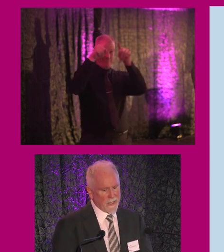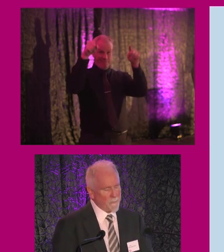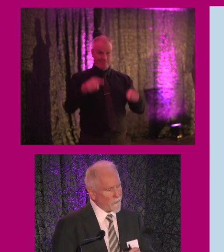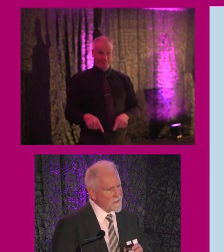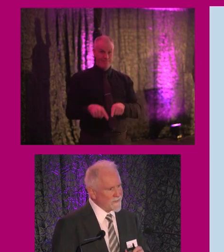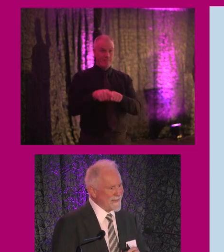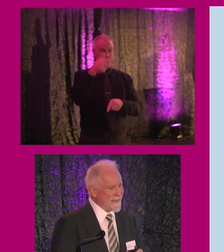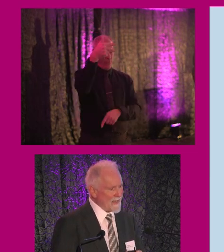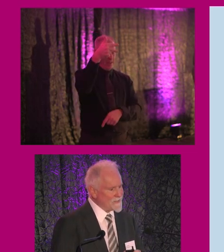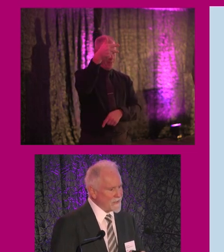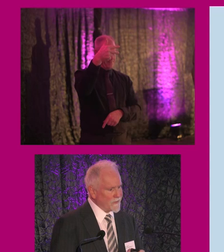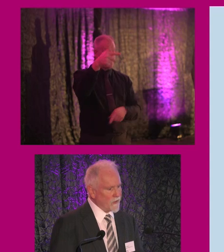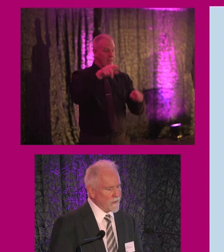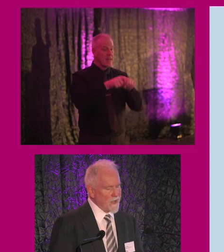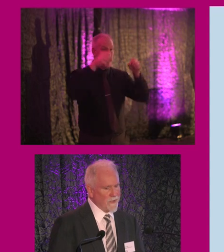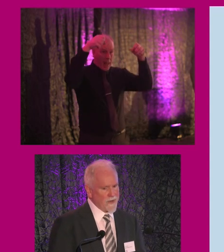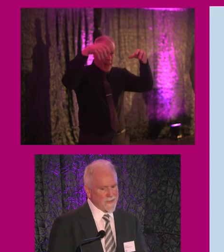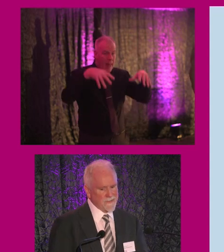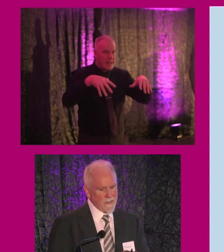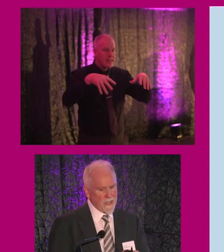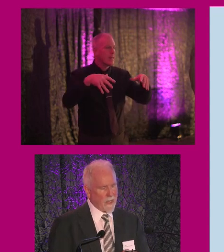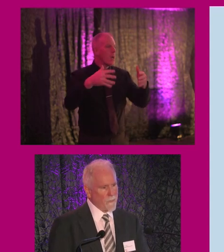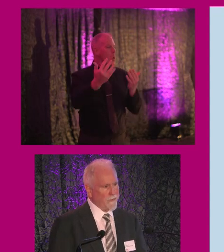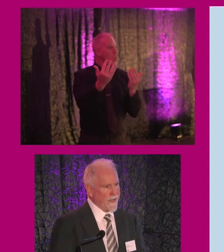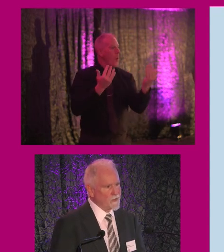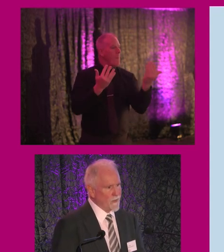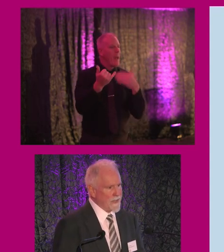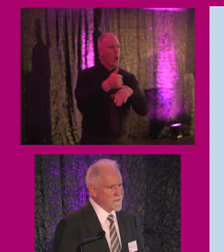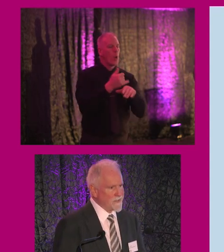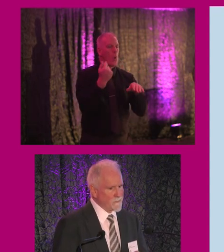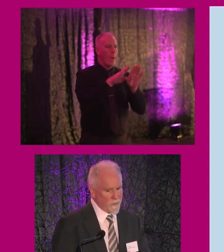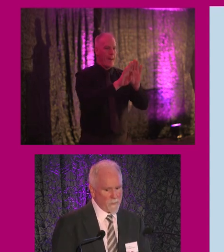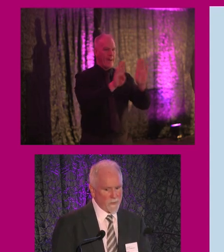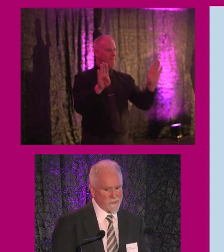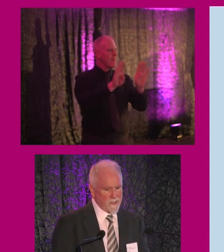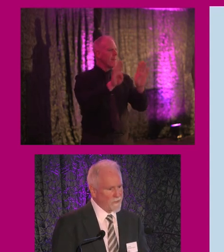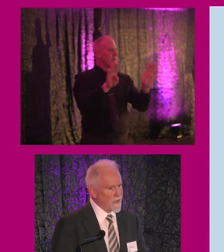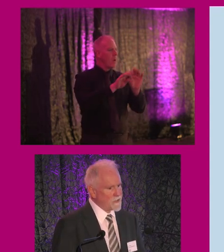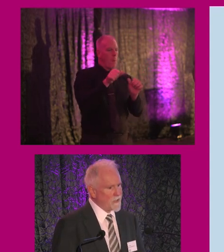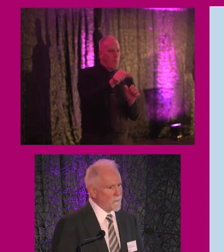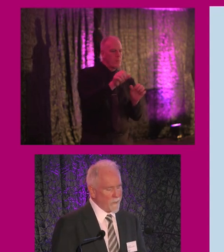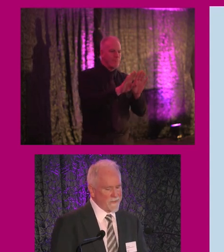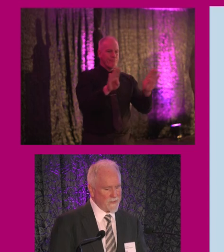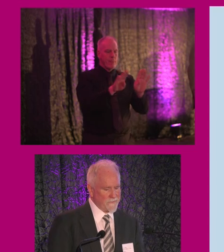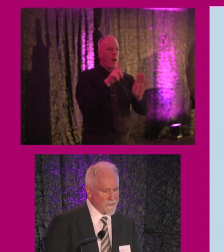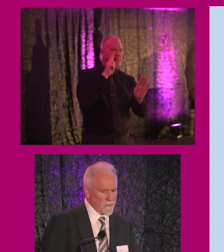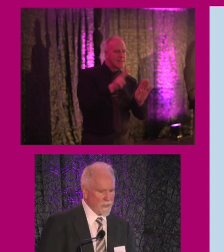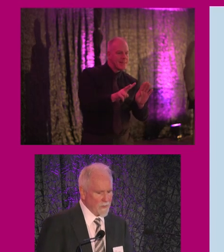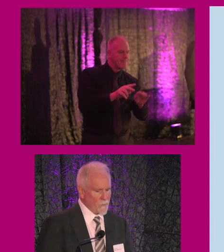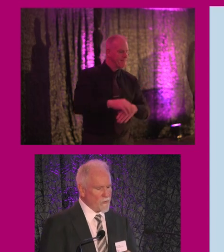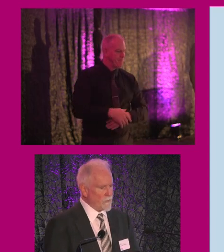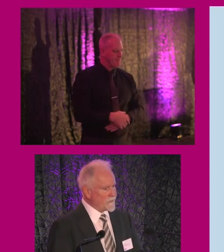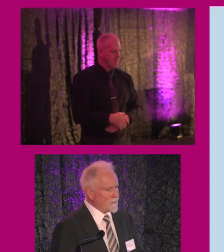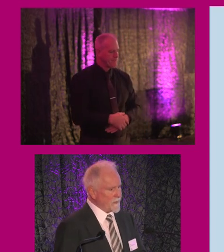but also then the lighting and the colour contrast where the actual lift is and where the buttons are to actually operate the lift. So